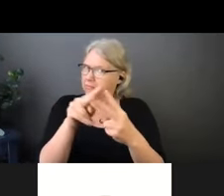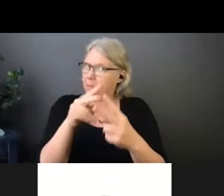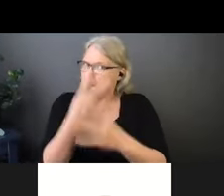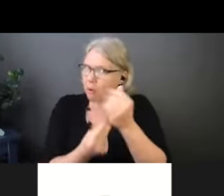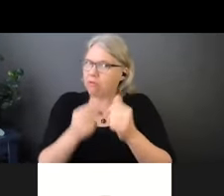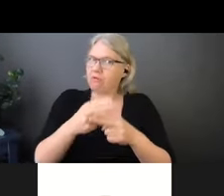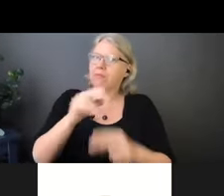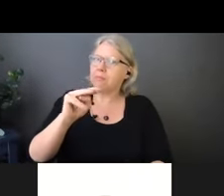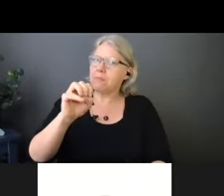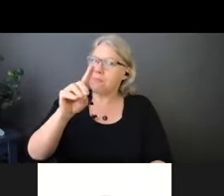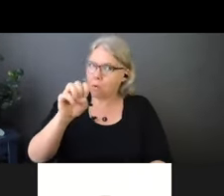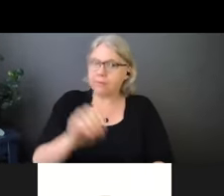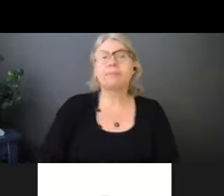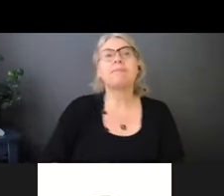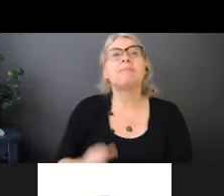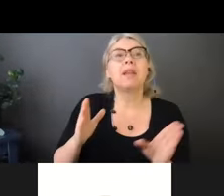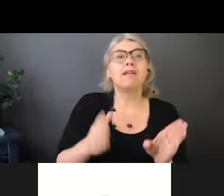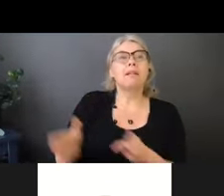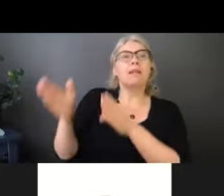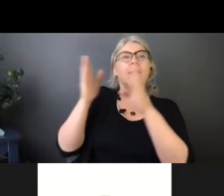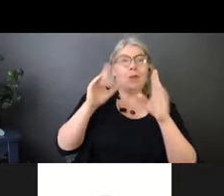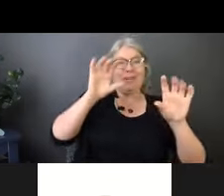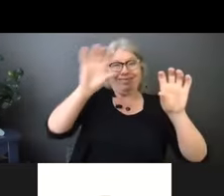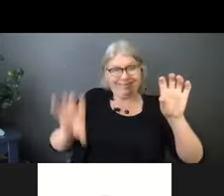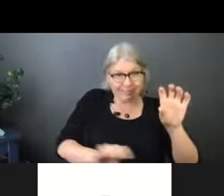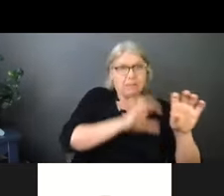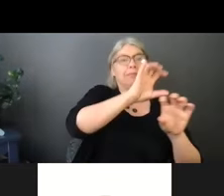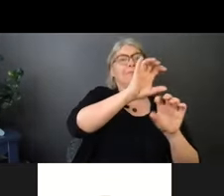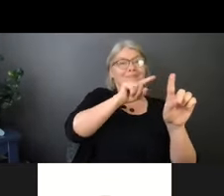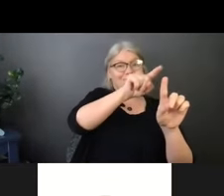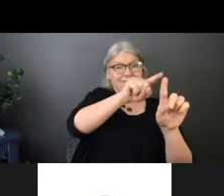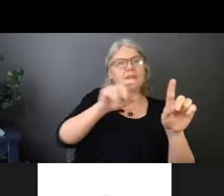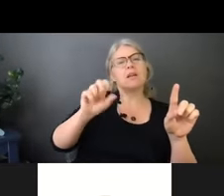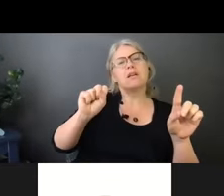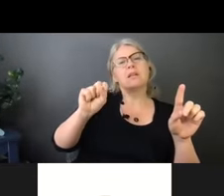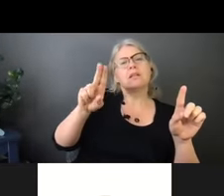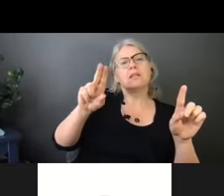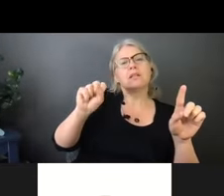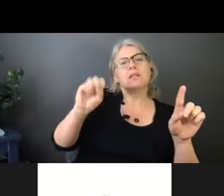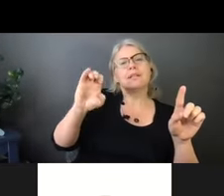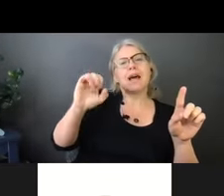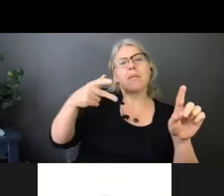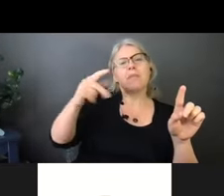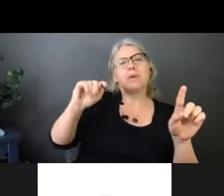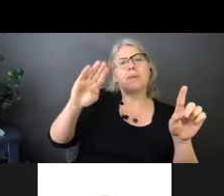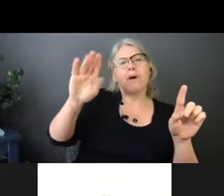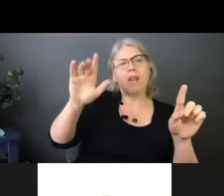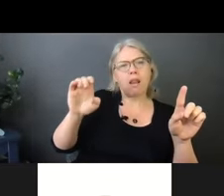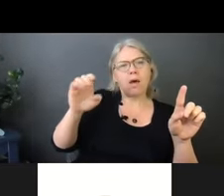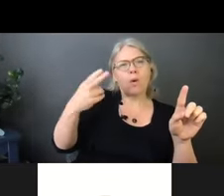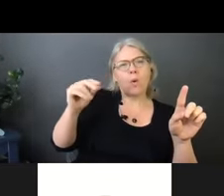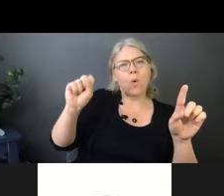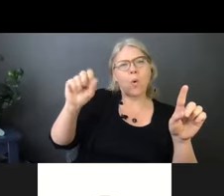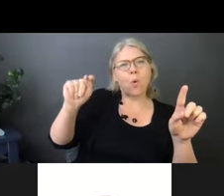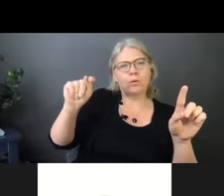host. And what we used to say a susceptible host was, was an individual who was less than